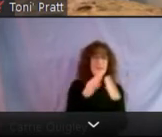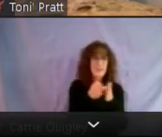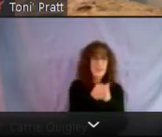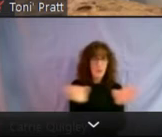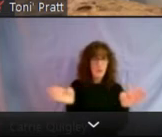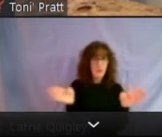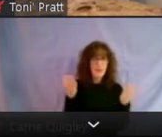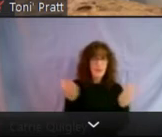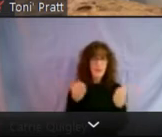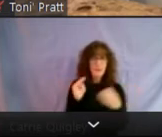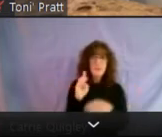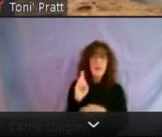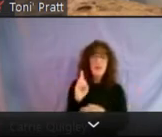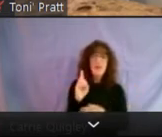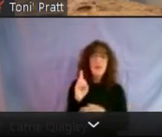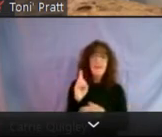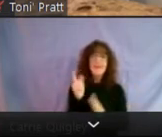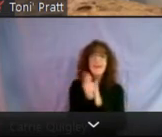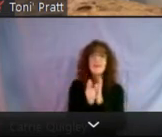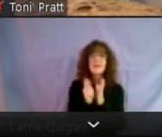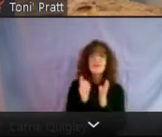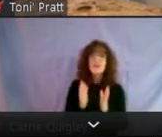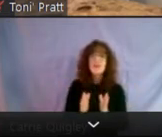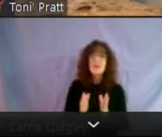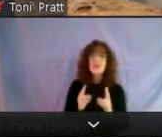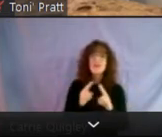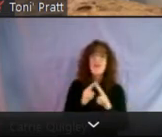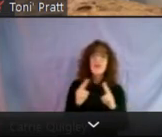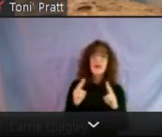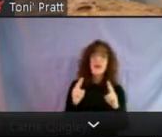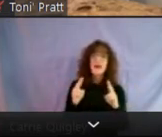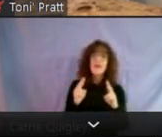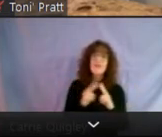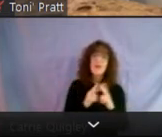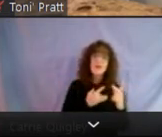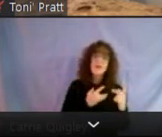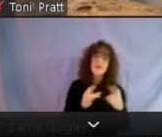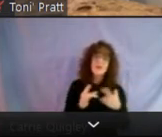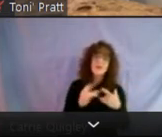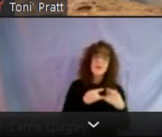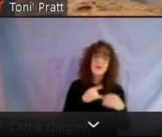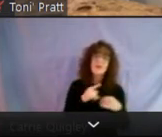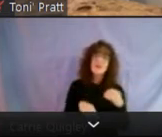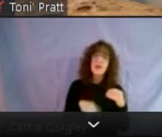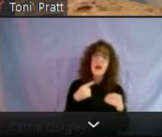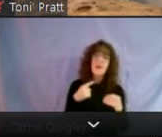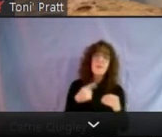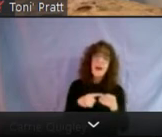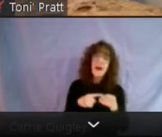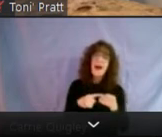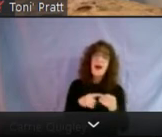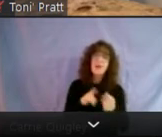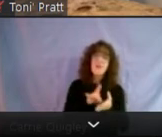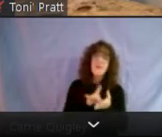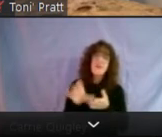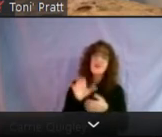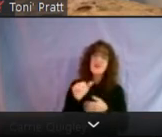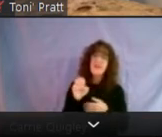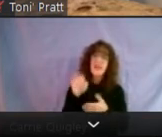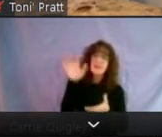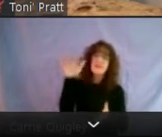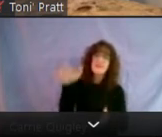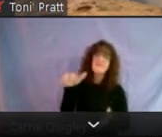Maryland, attorneys are extremely concerned about the deluge of eviction cases coming.